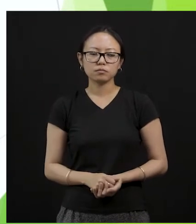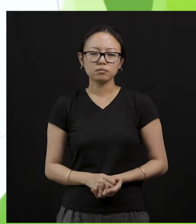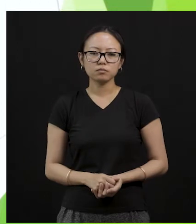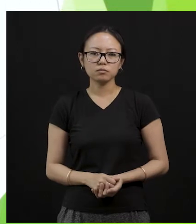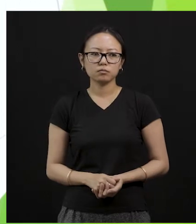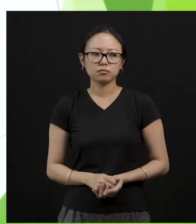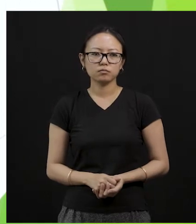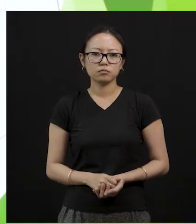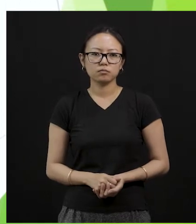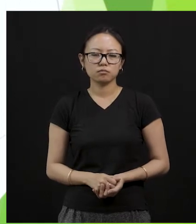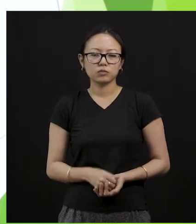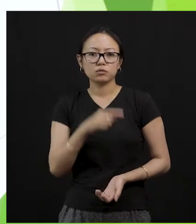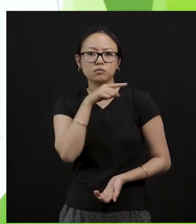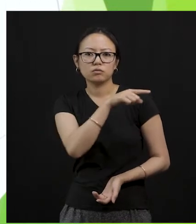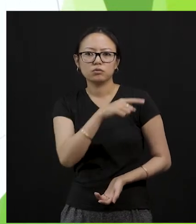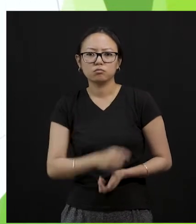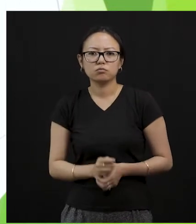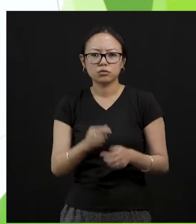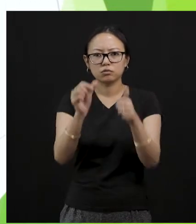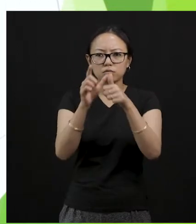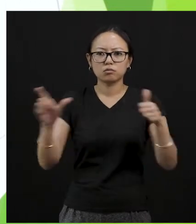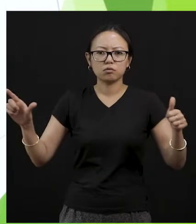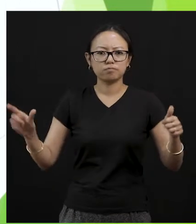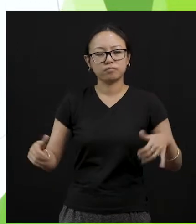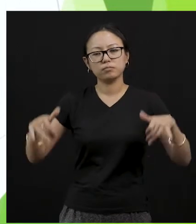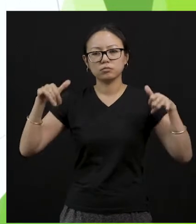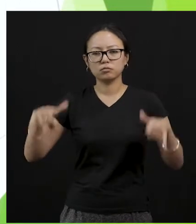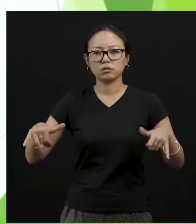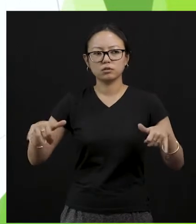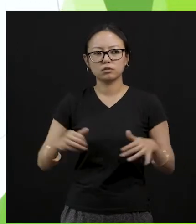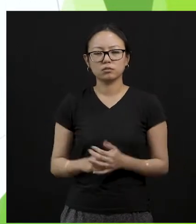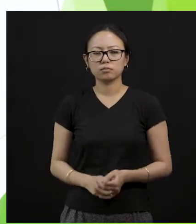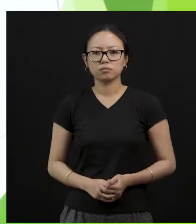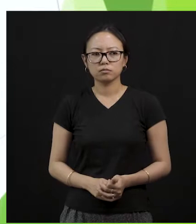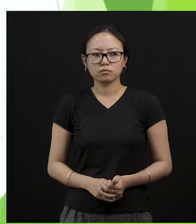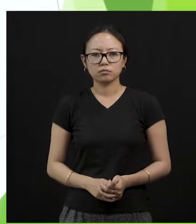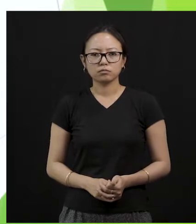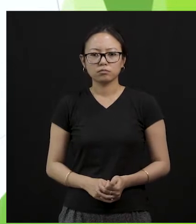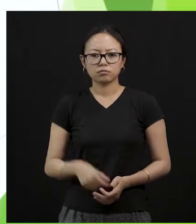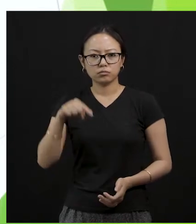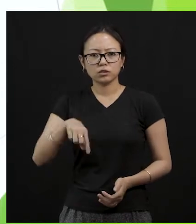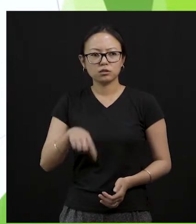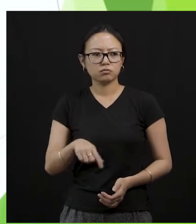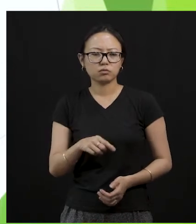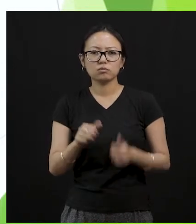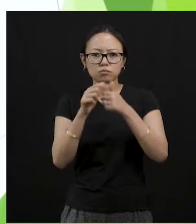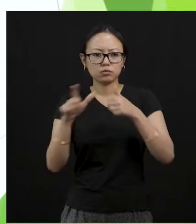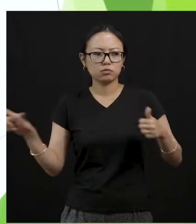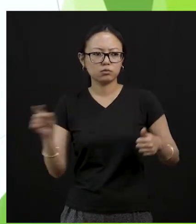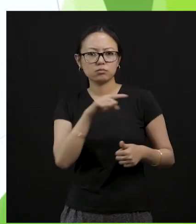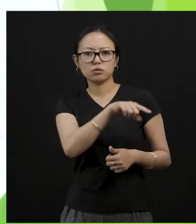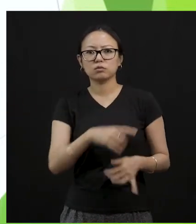this is where we are staying. This is where we are living. We all are living here right now yeah okay.